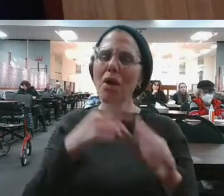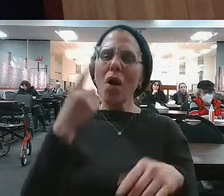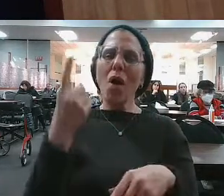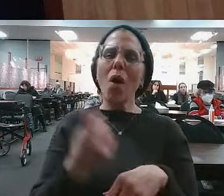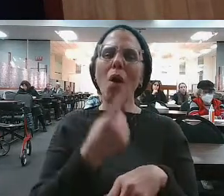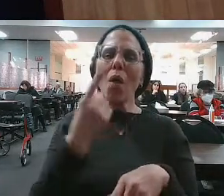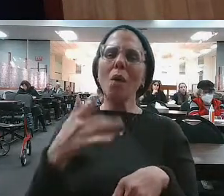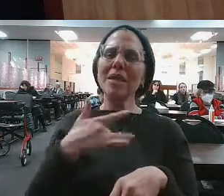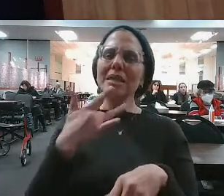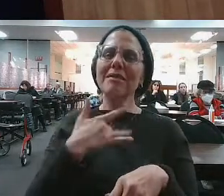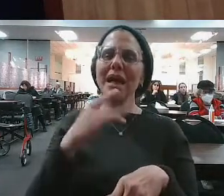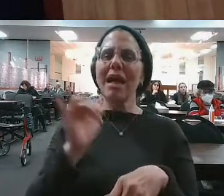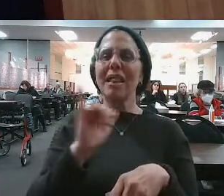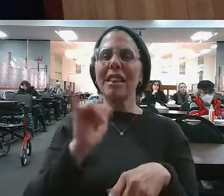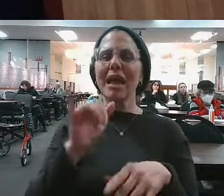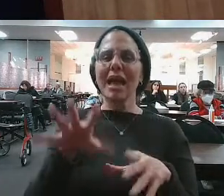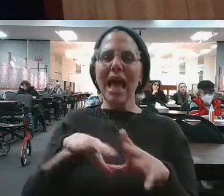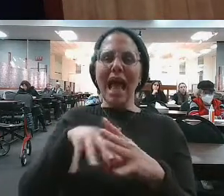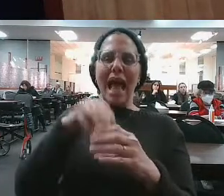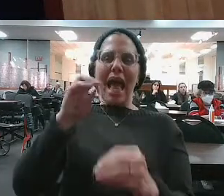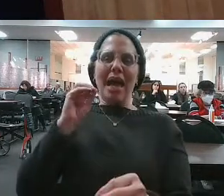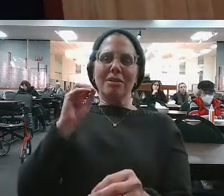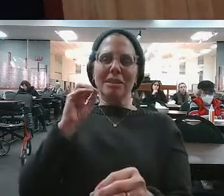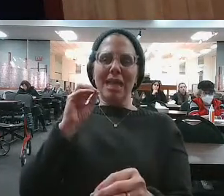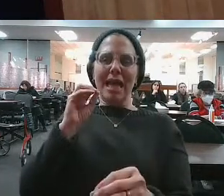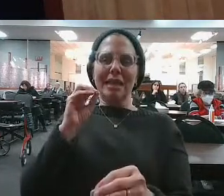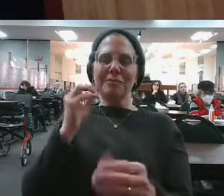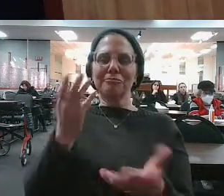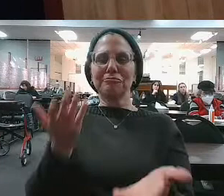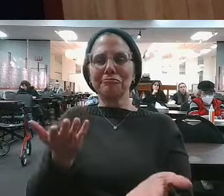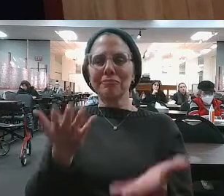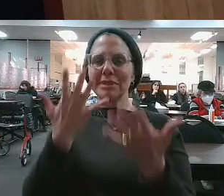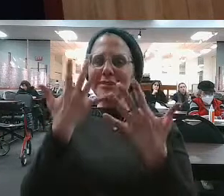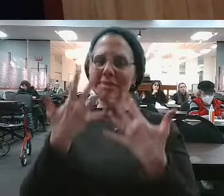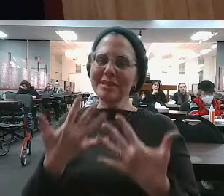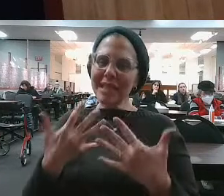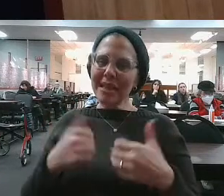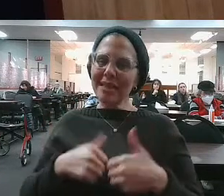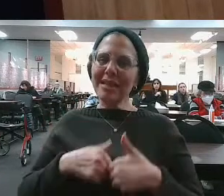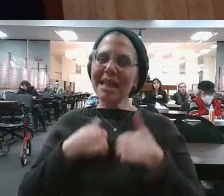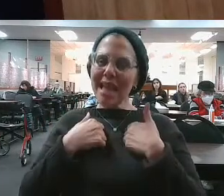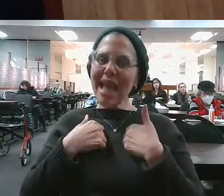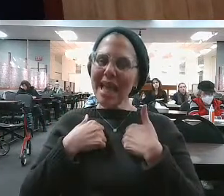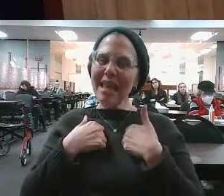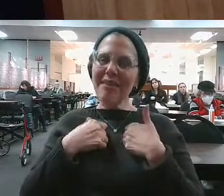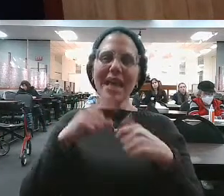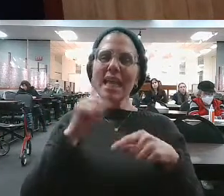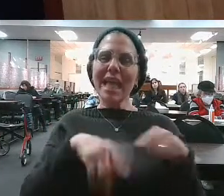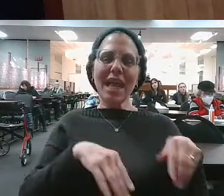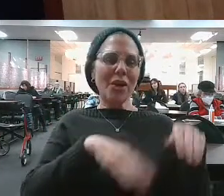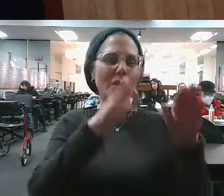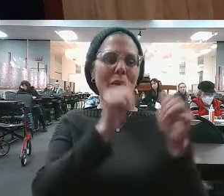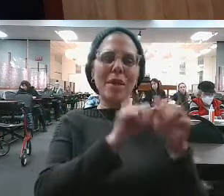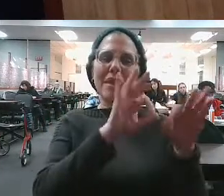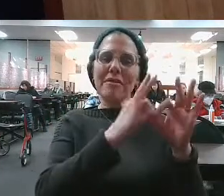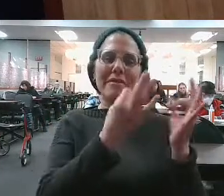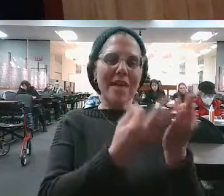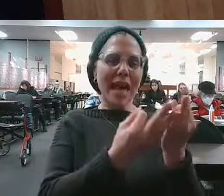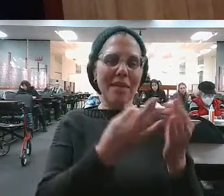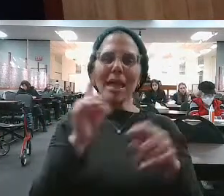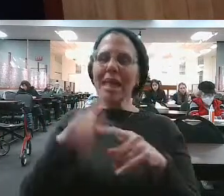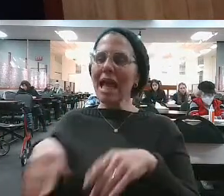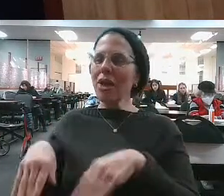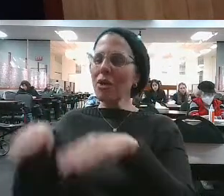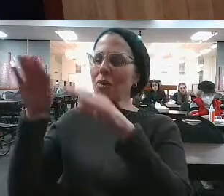observation? Didn't get to grow up in the home of his family. Rejected from his surrogate family. Doesn't really find a home